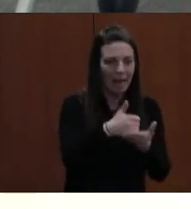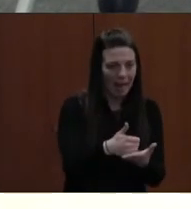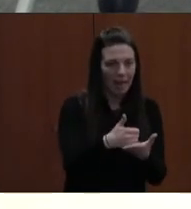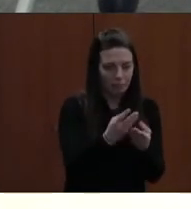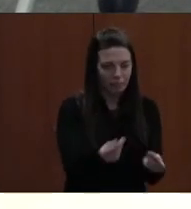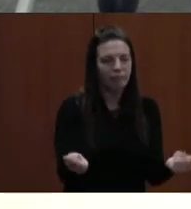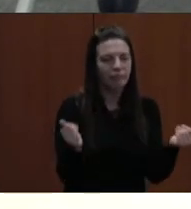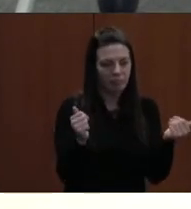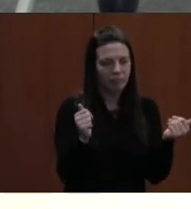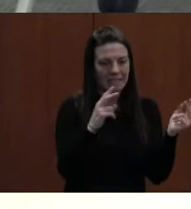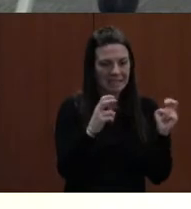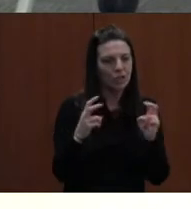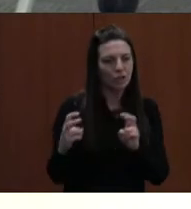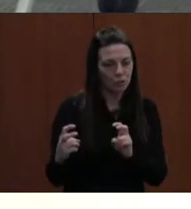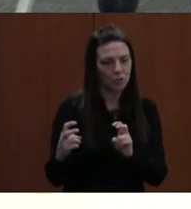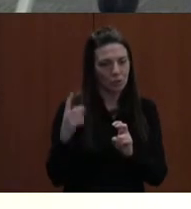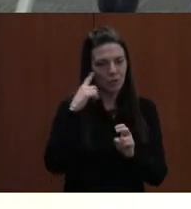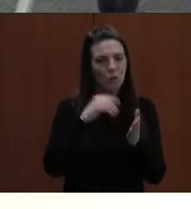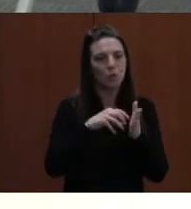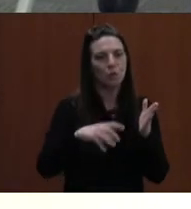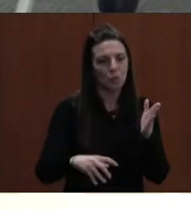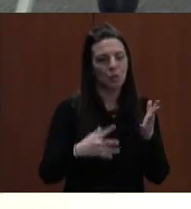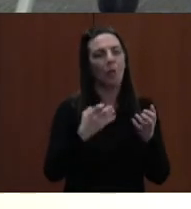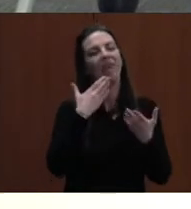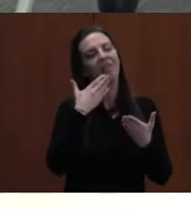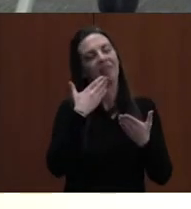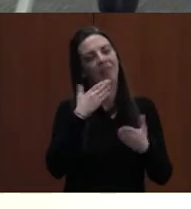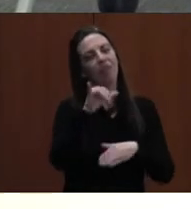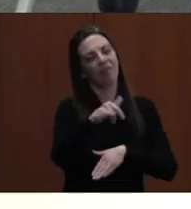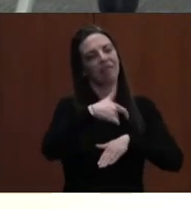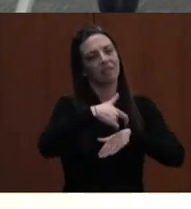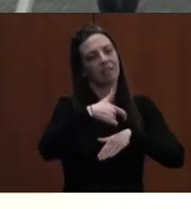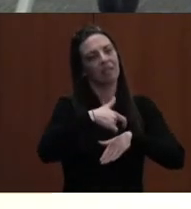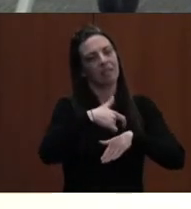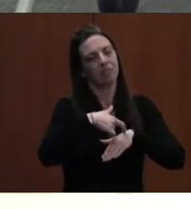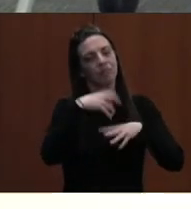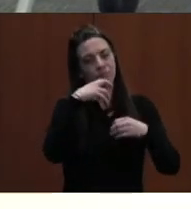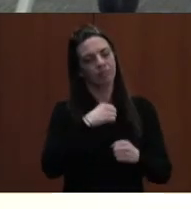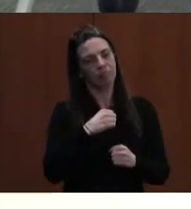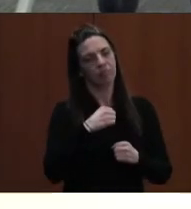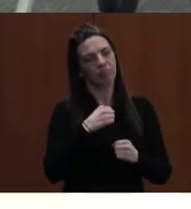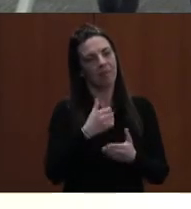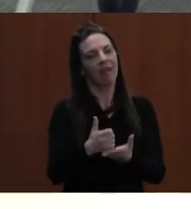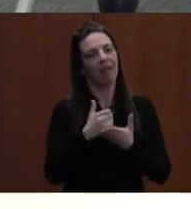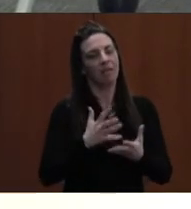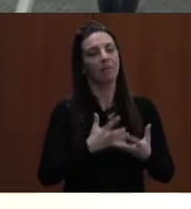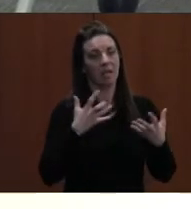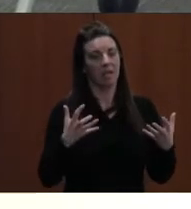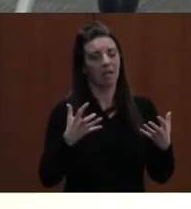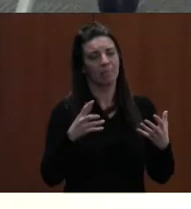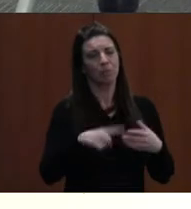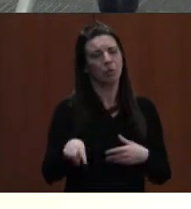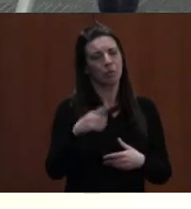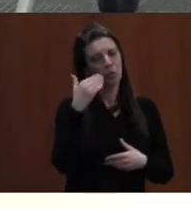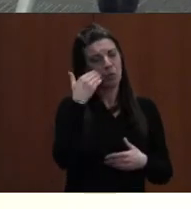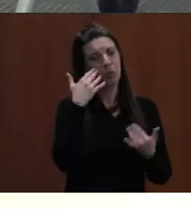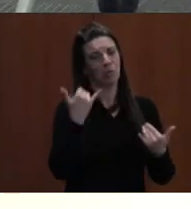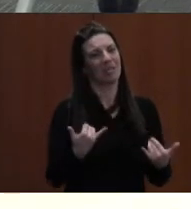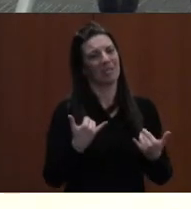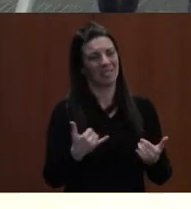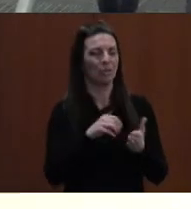offer that and to allow that. And I want to thank you for that. That's very meaningful and very helpful. As you know, students are struggling.